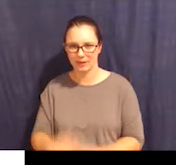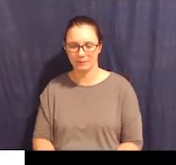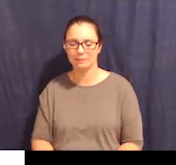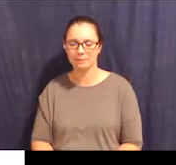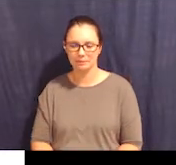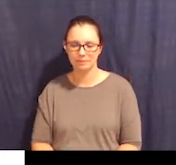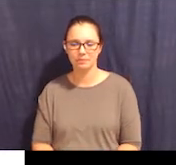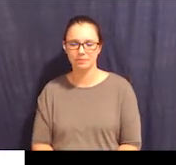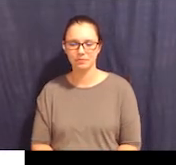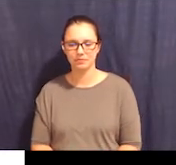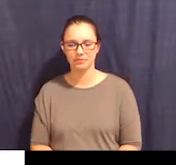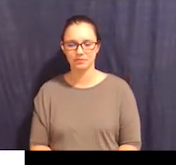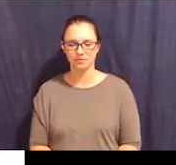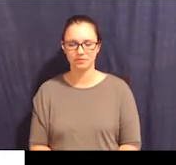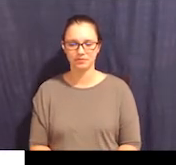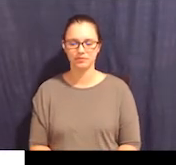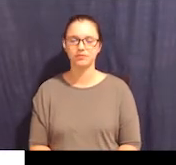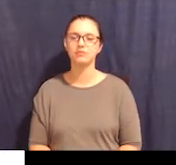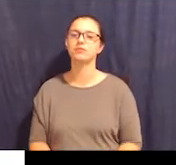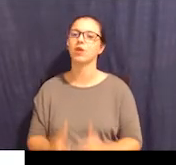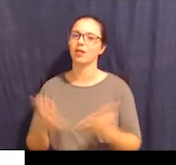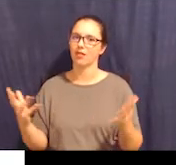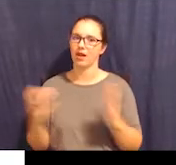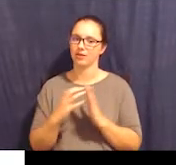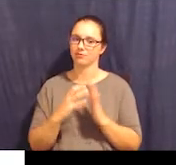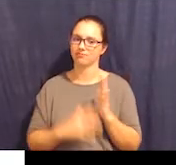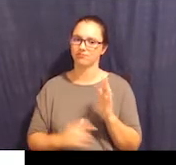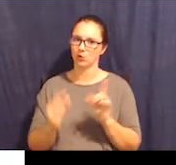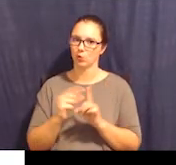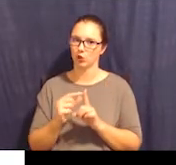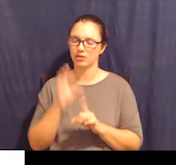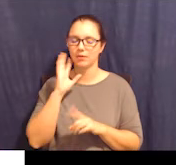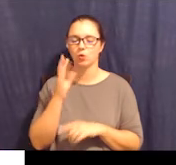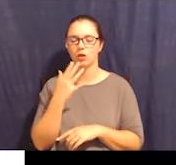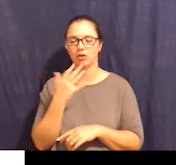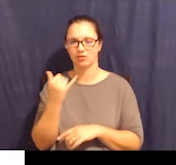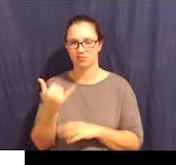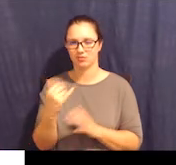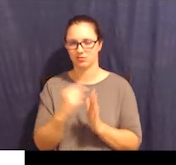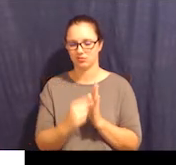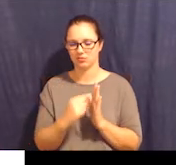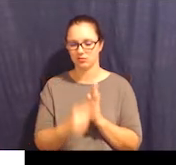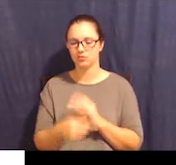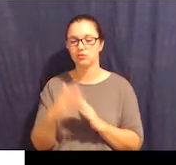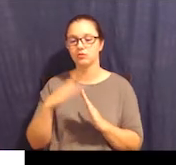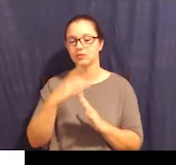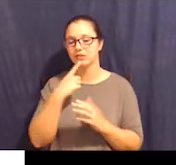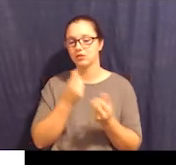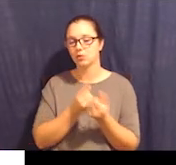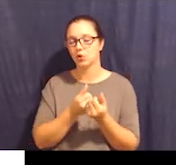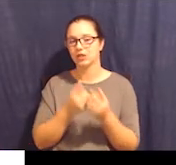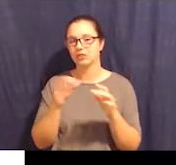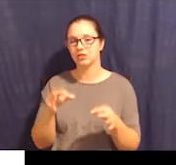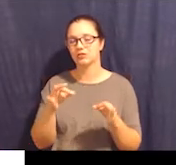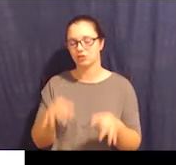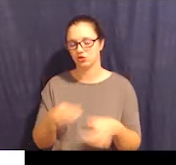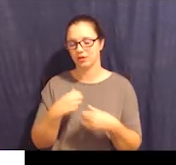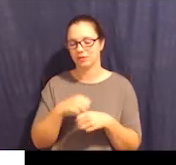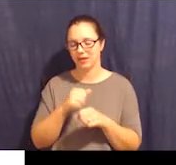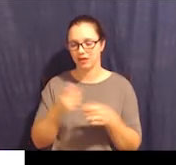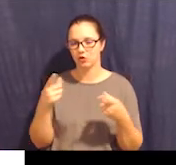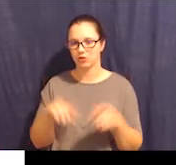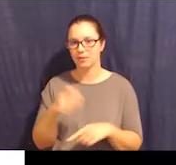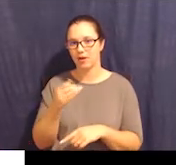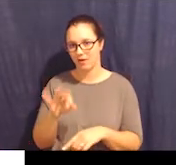going to highlight some for you. At the top, it says supported decision-making agreement of, and that person's name would go there. Then we have date of birth, where they